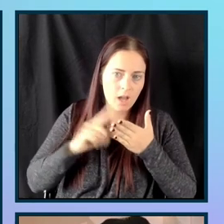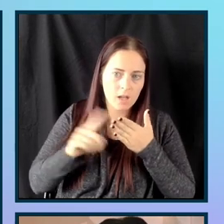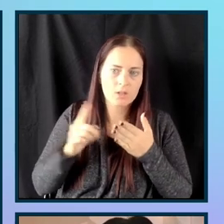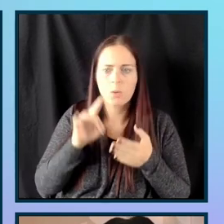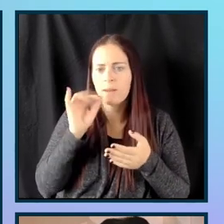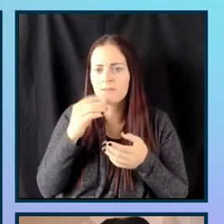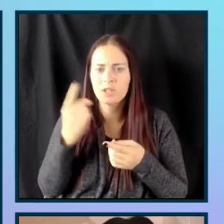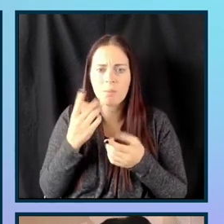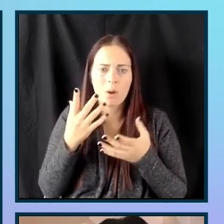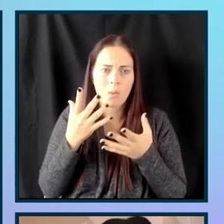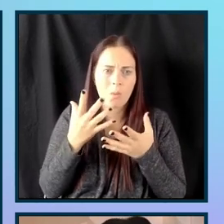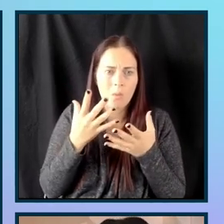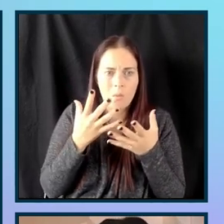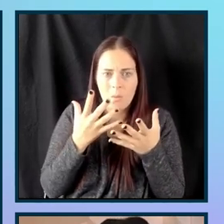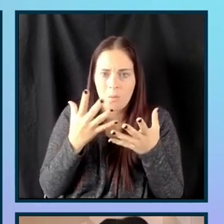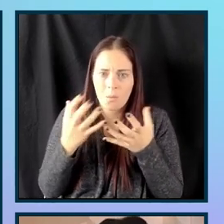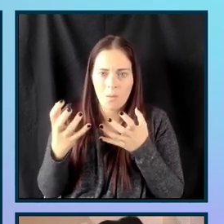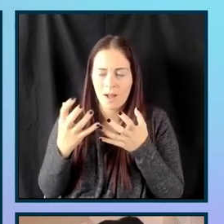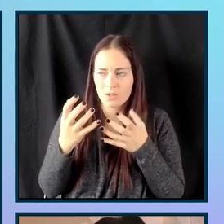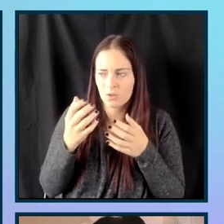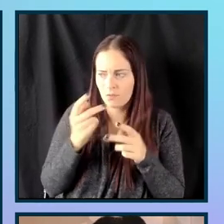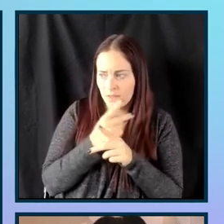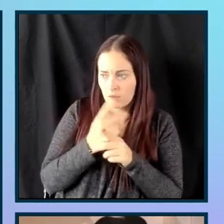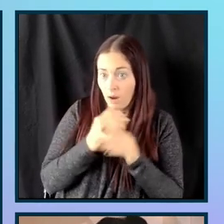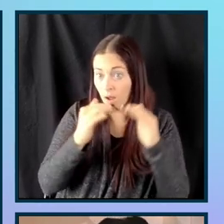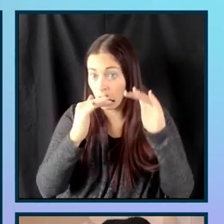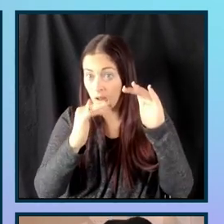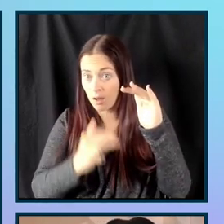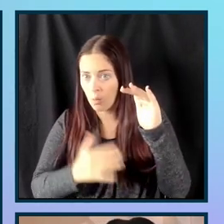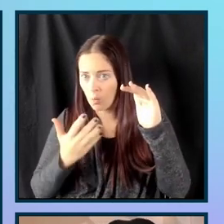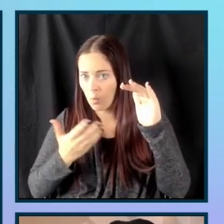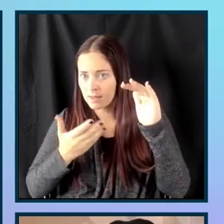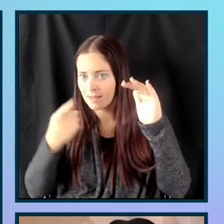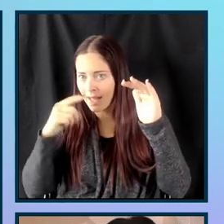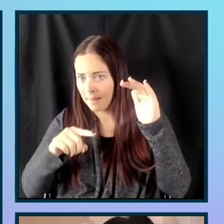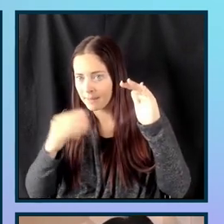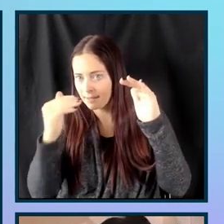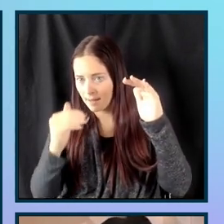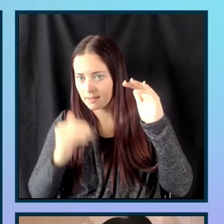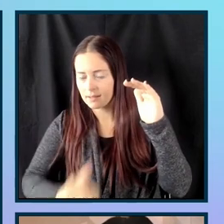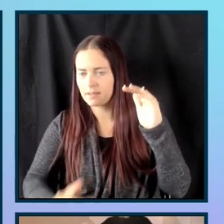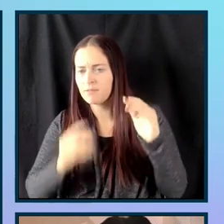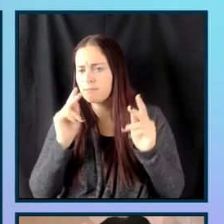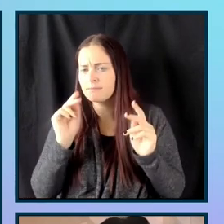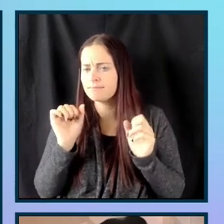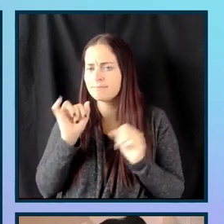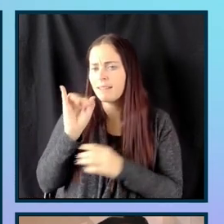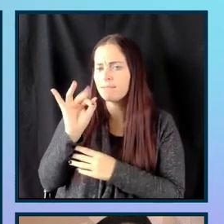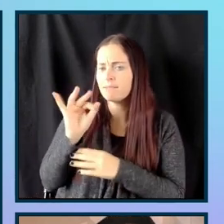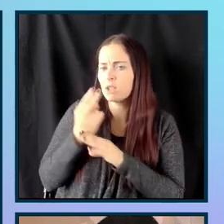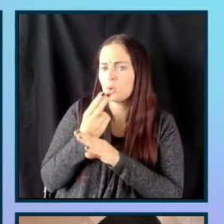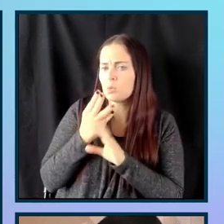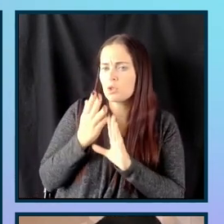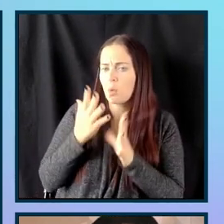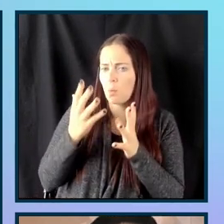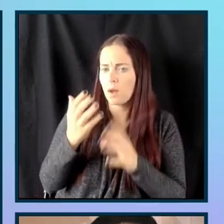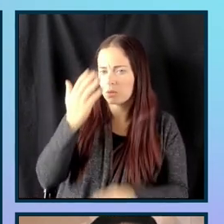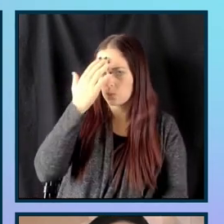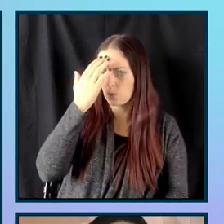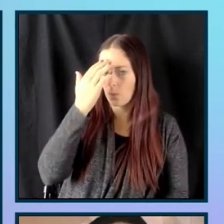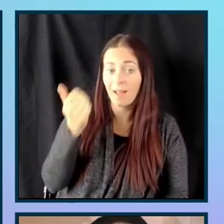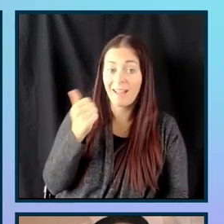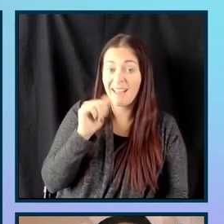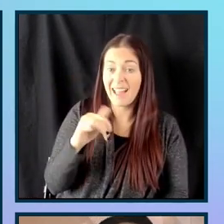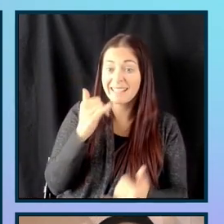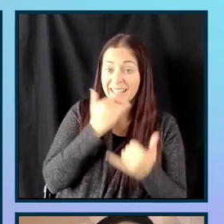of navigate and see what they're about to be asked on the page. We want to make sure that we're not triggering any errors just because they're tabbing through. Any errors should